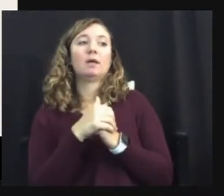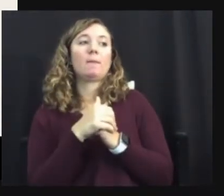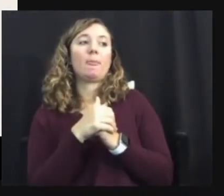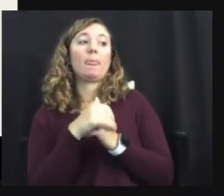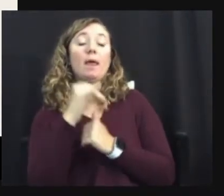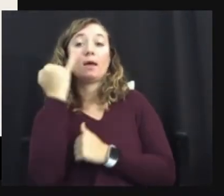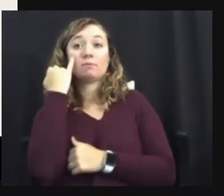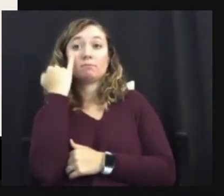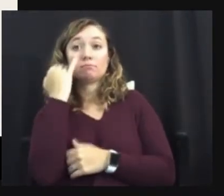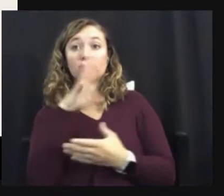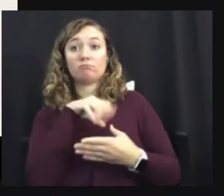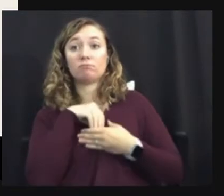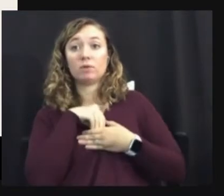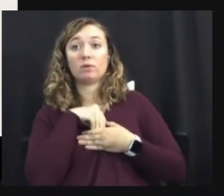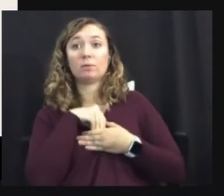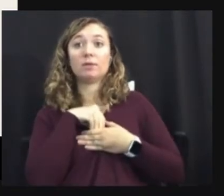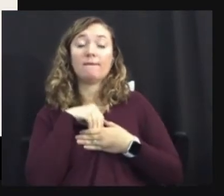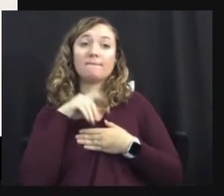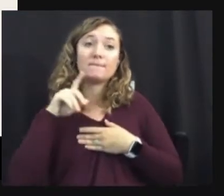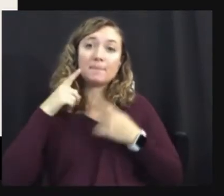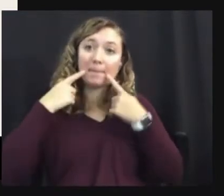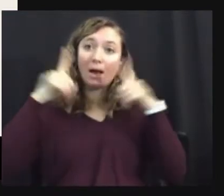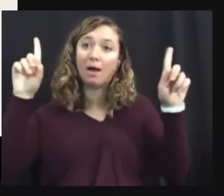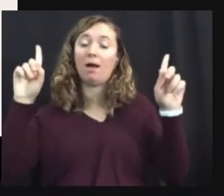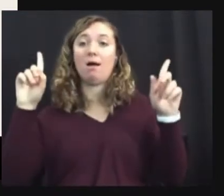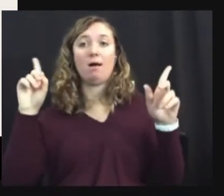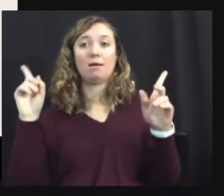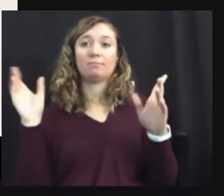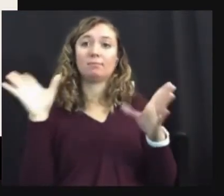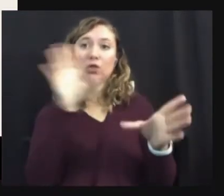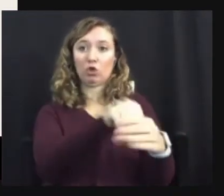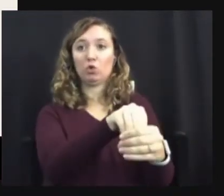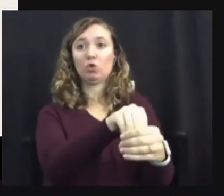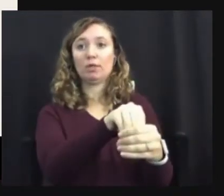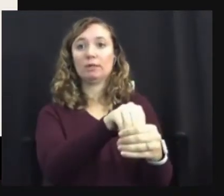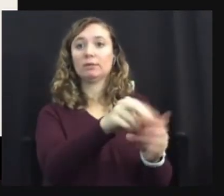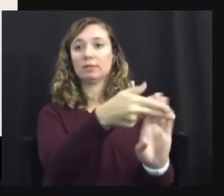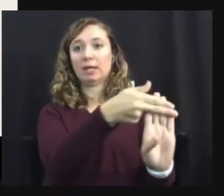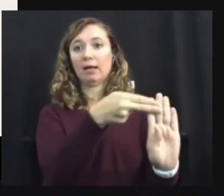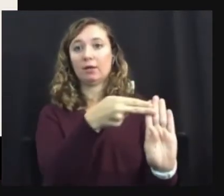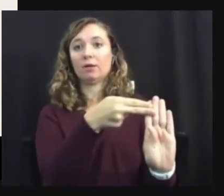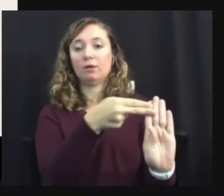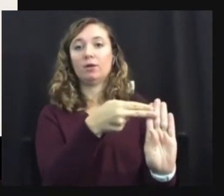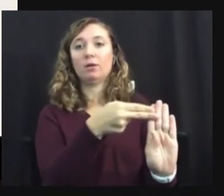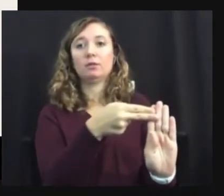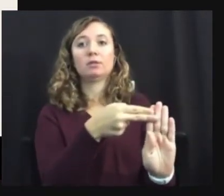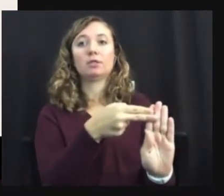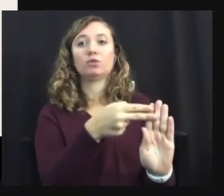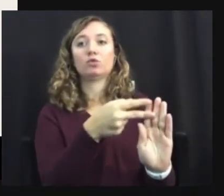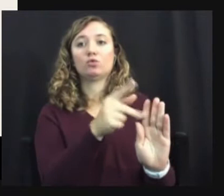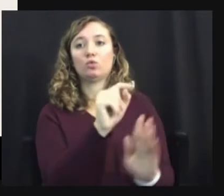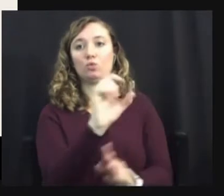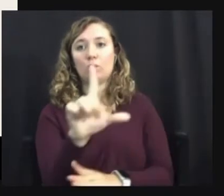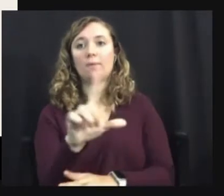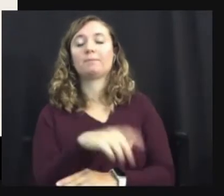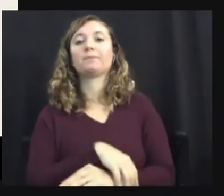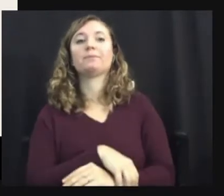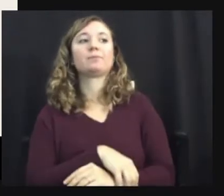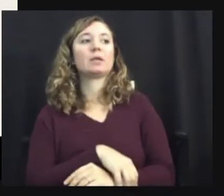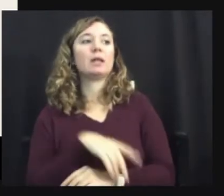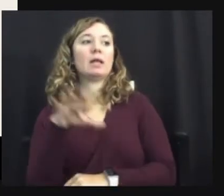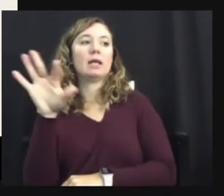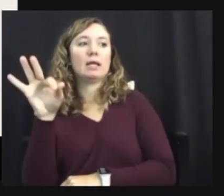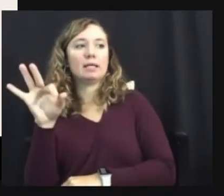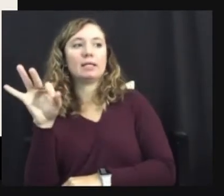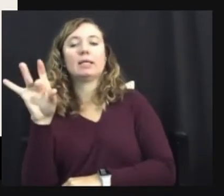autism was included for the first time. So it was revised in 1987 when they